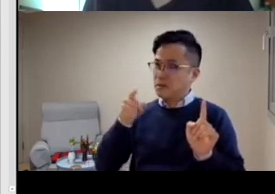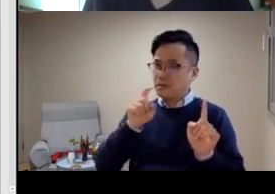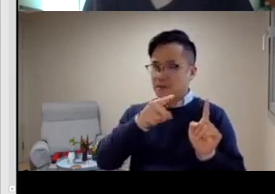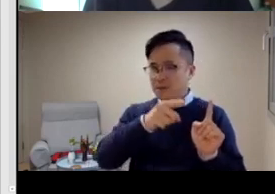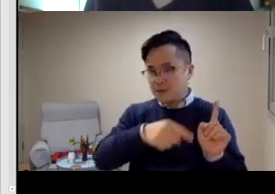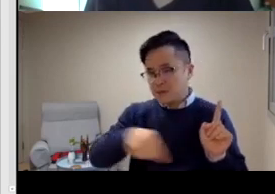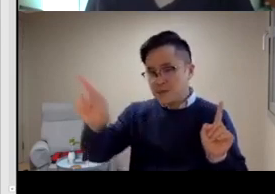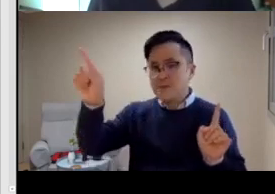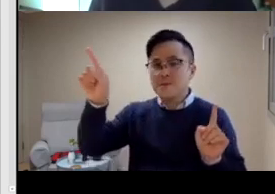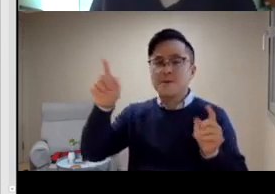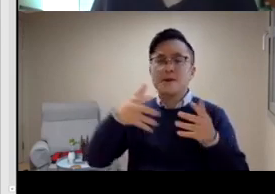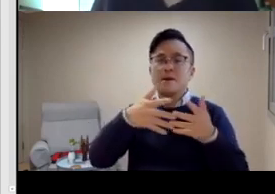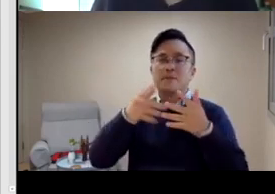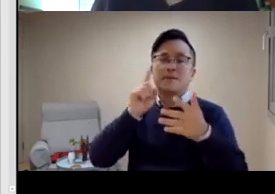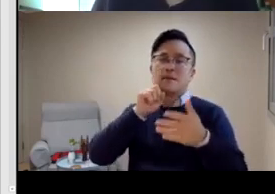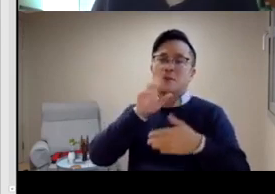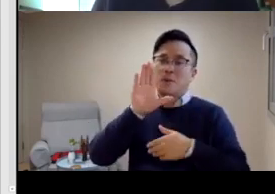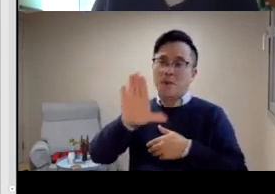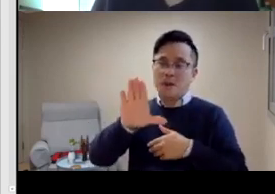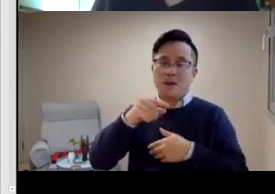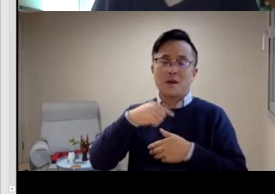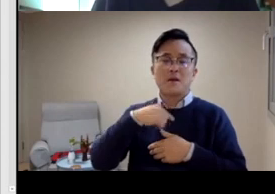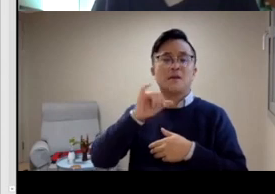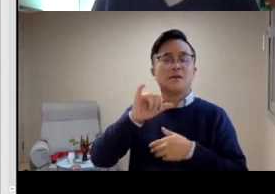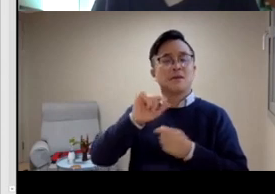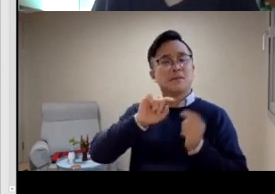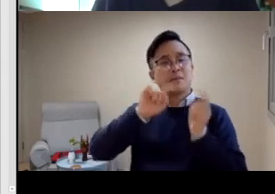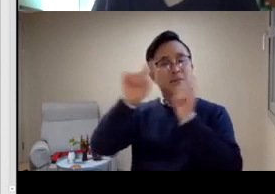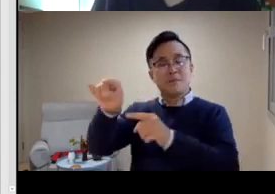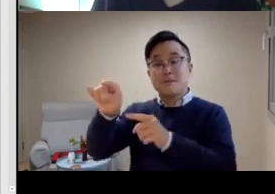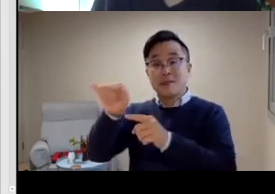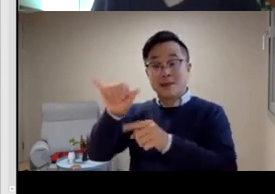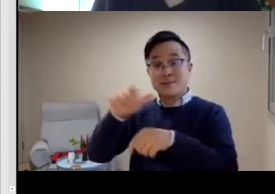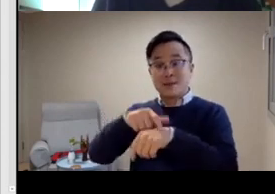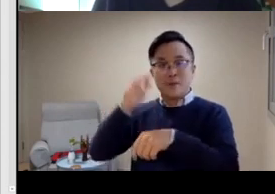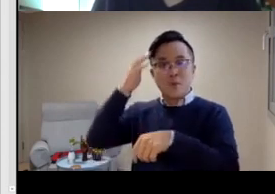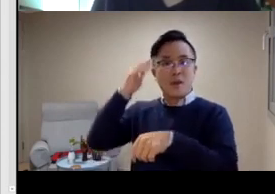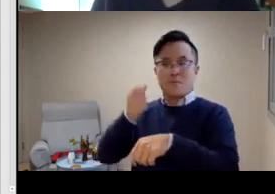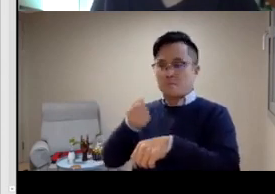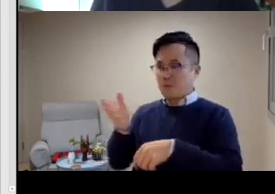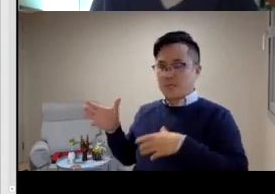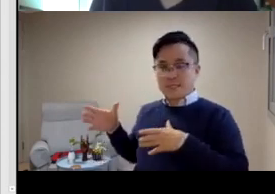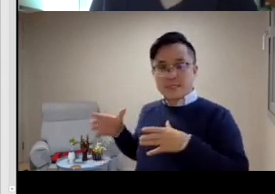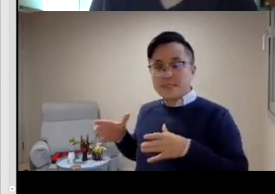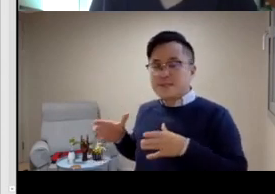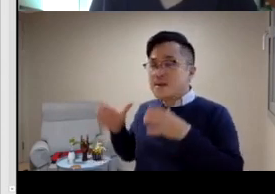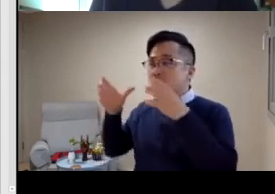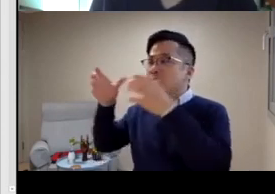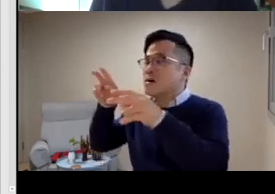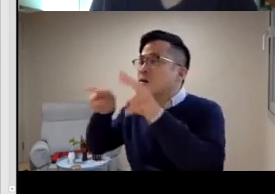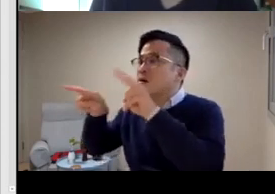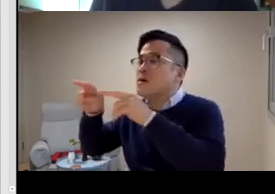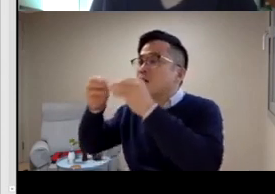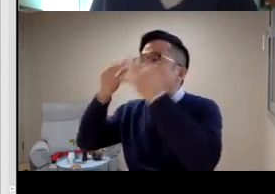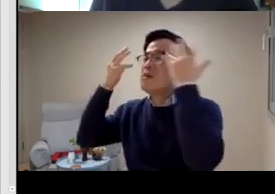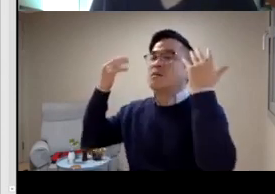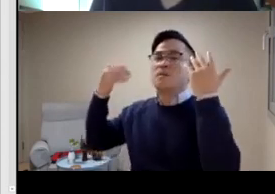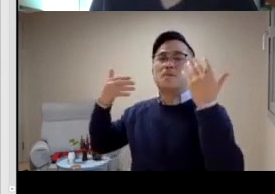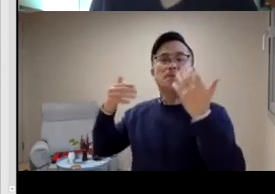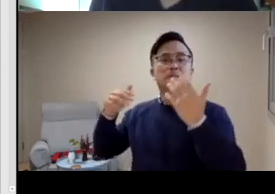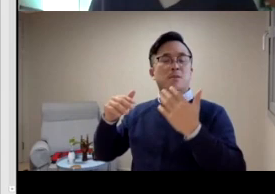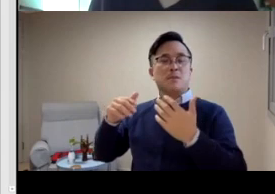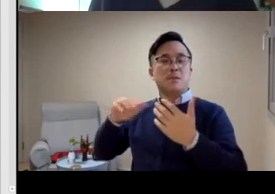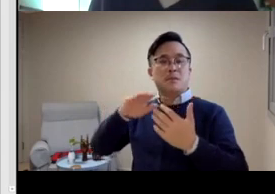another linguist. And I said, you know, actually, from that point on is when I really got involved in linguistics.